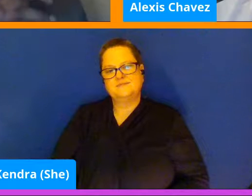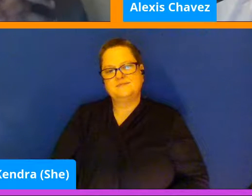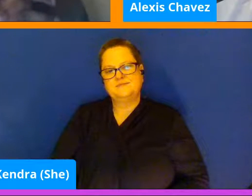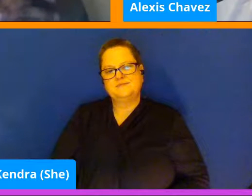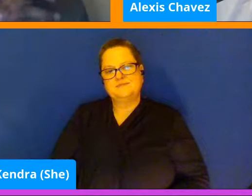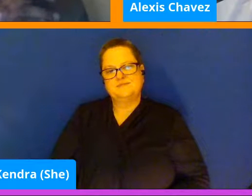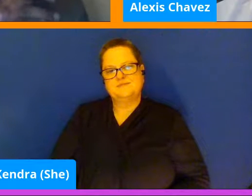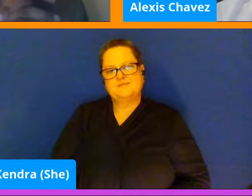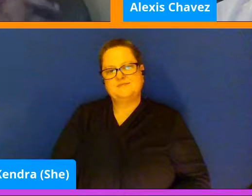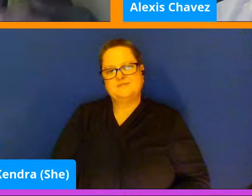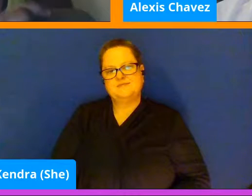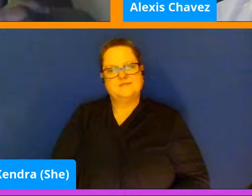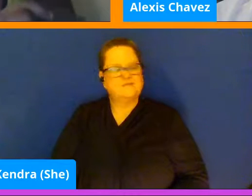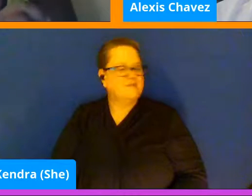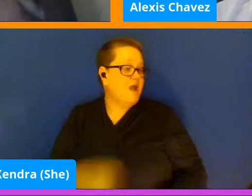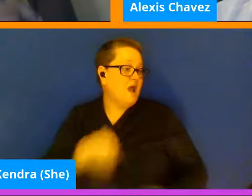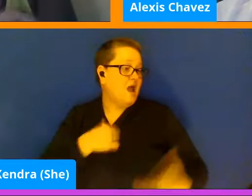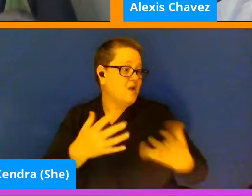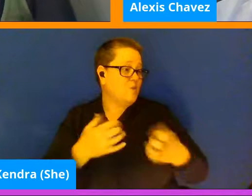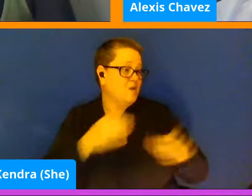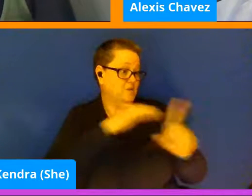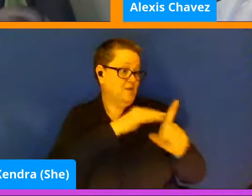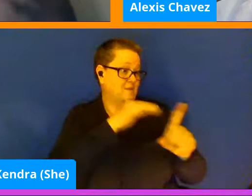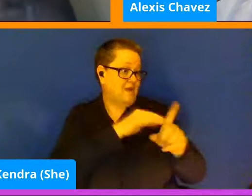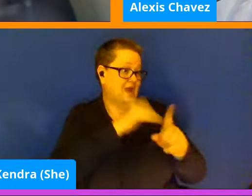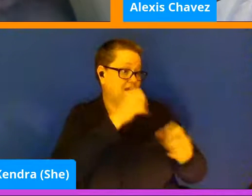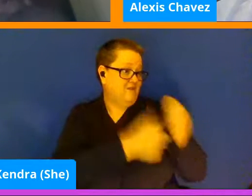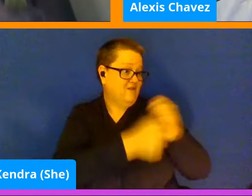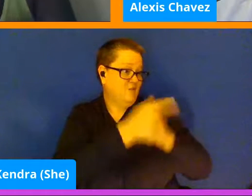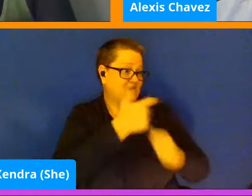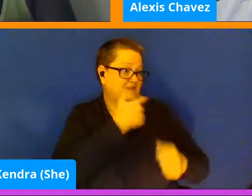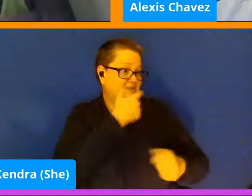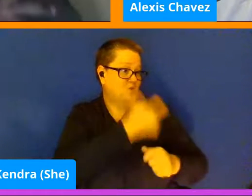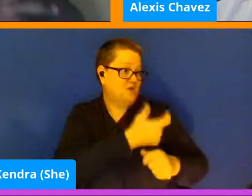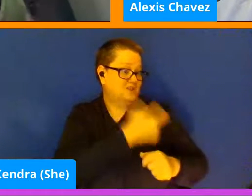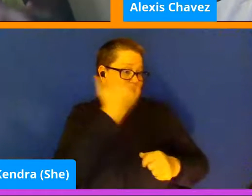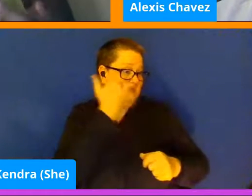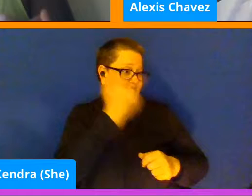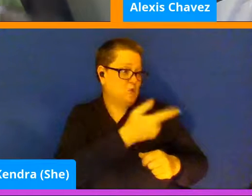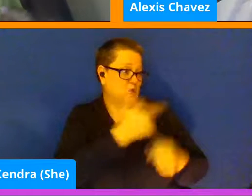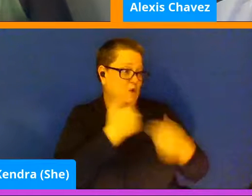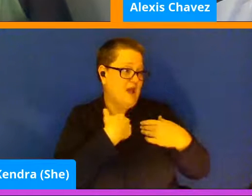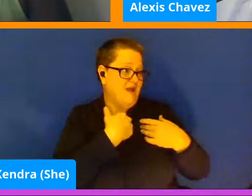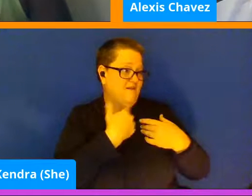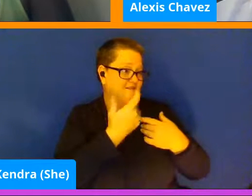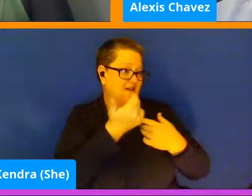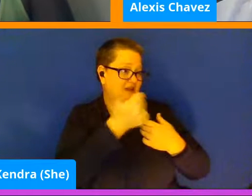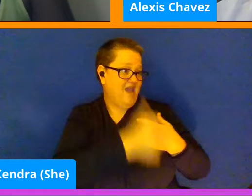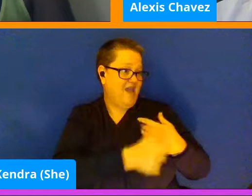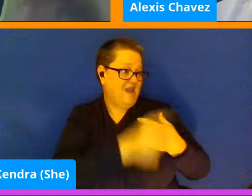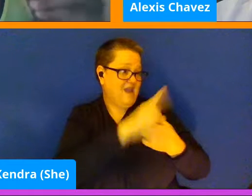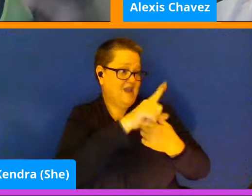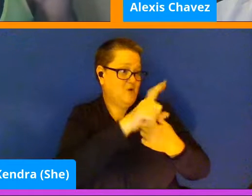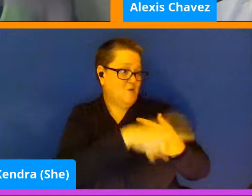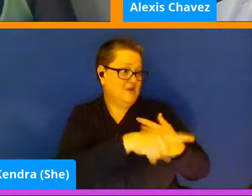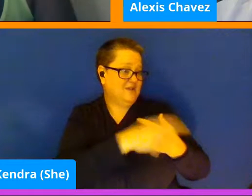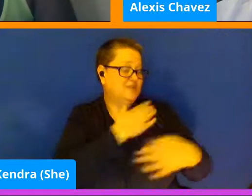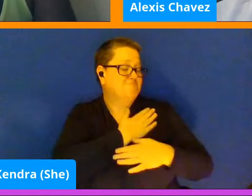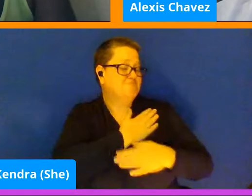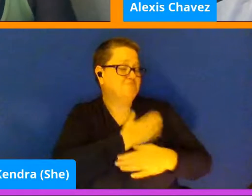I just want to remind folks who are watching that if you have any questions, you can feel free to put them